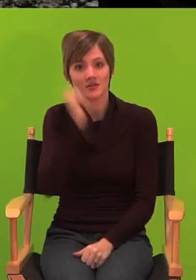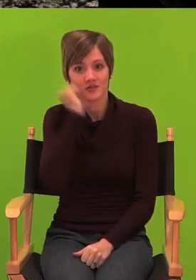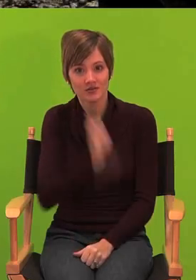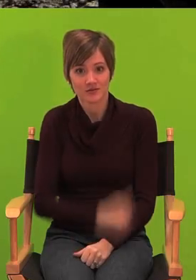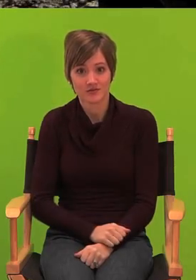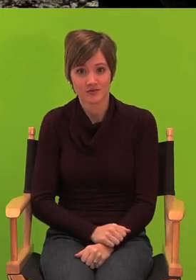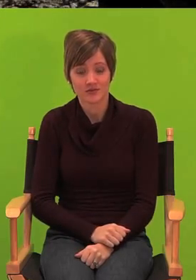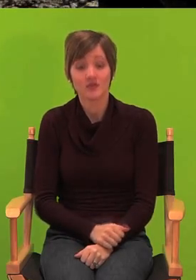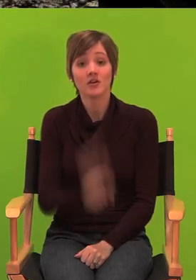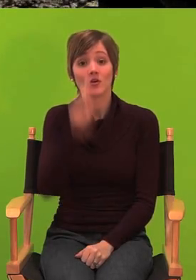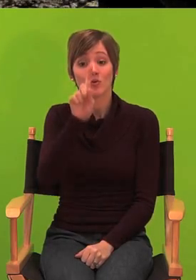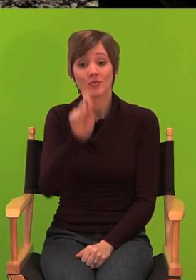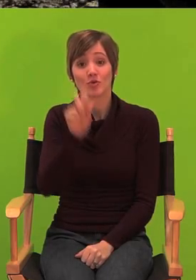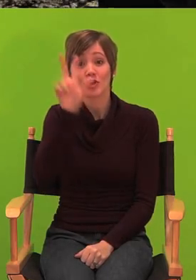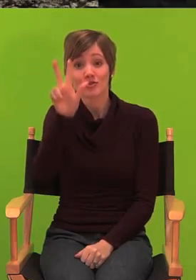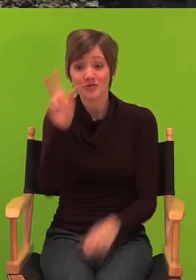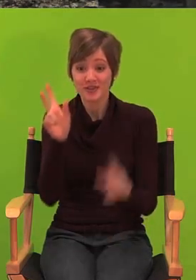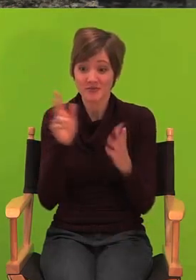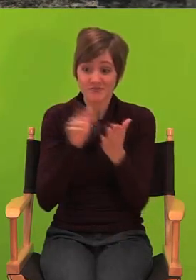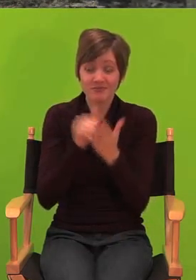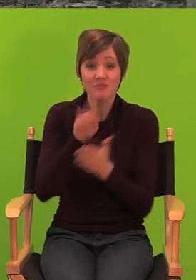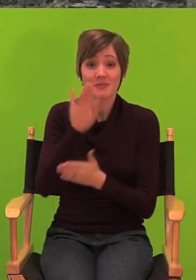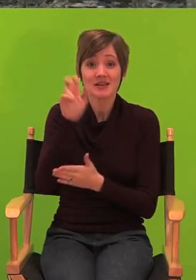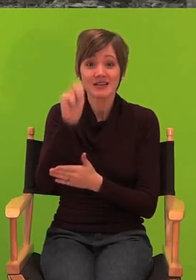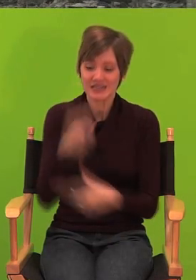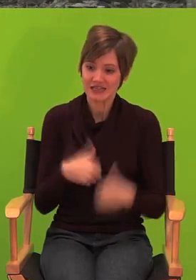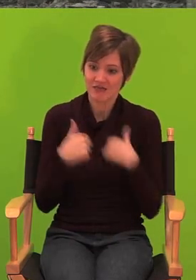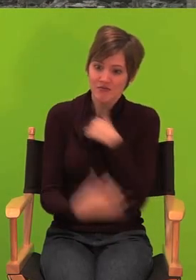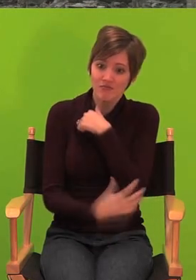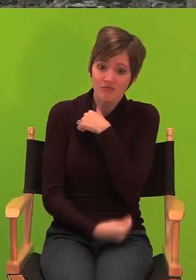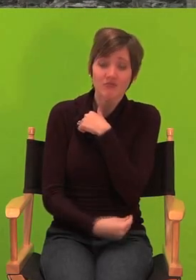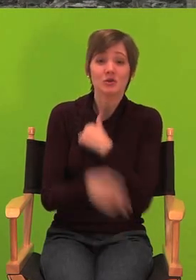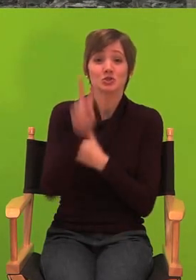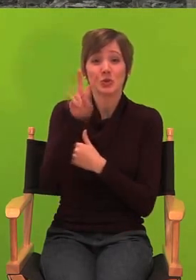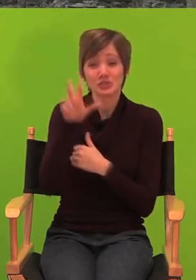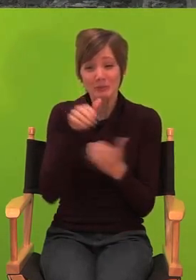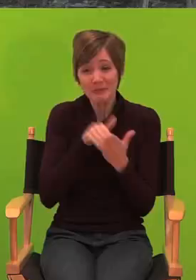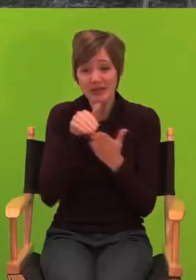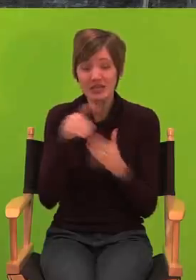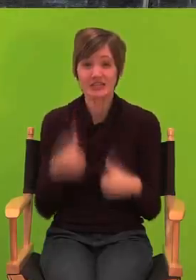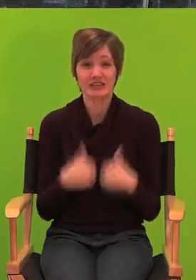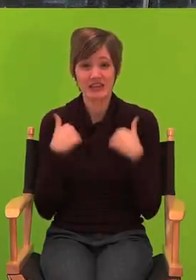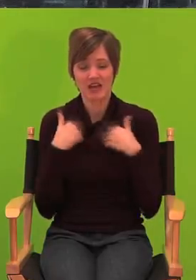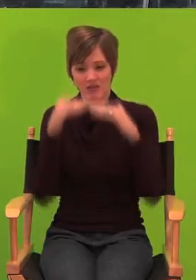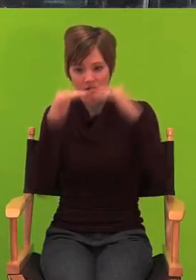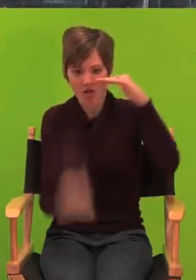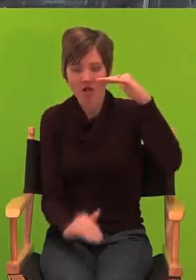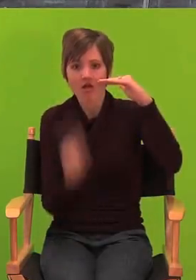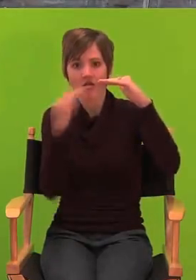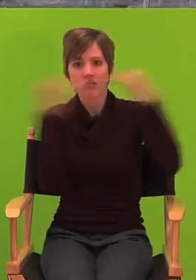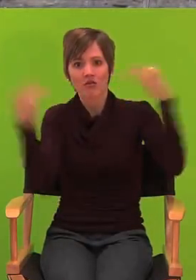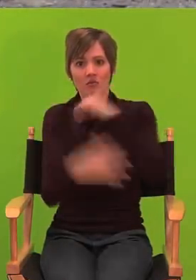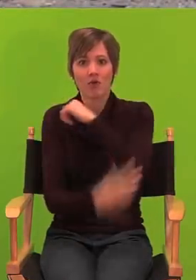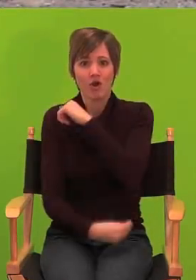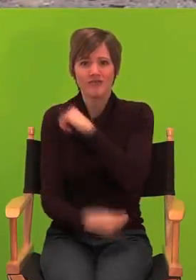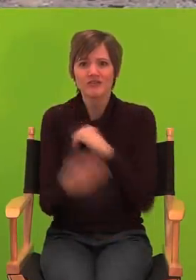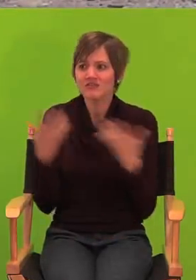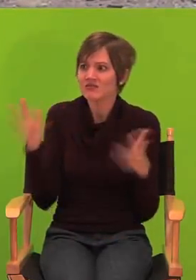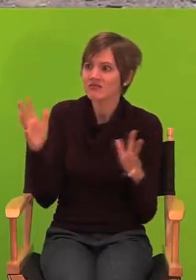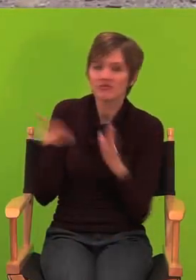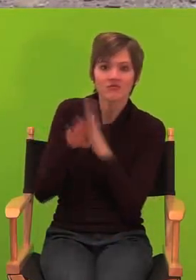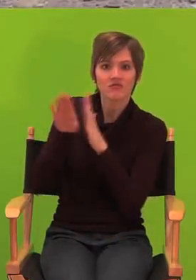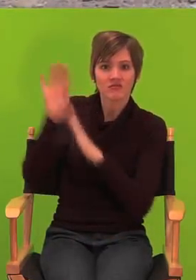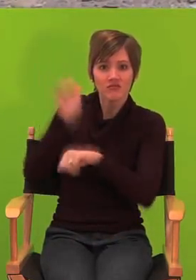1.3 billion live in poverty. 200 million live below the poverty line even in developed countries. 1